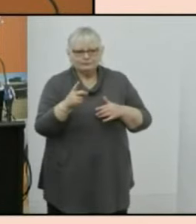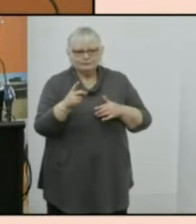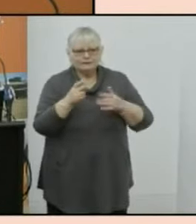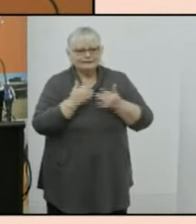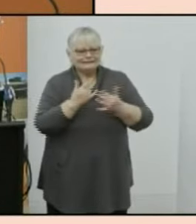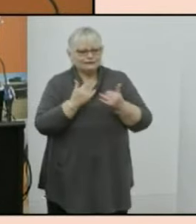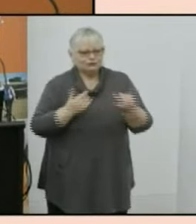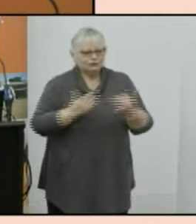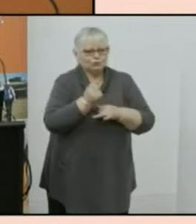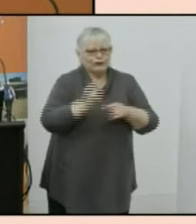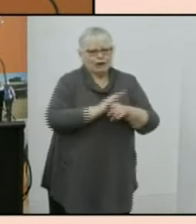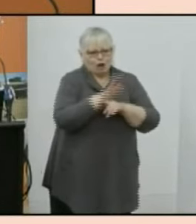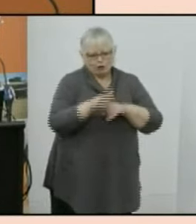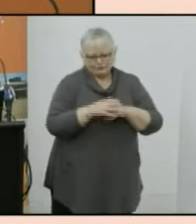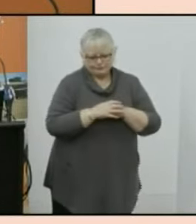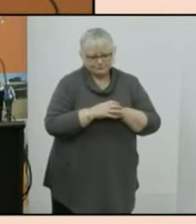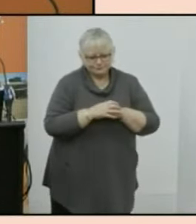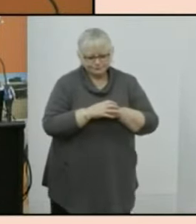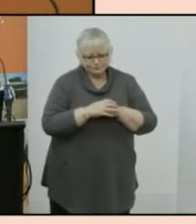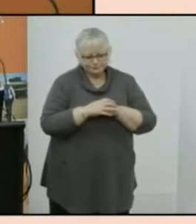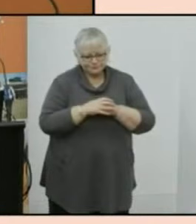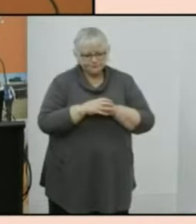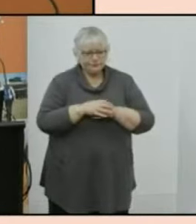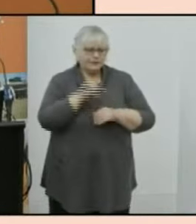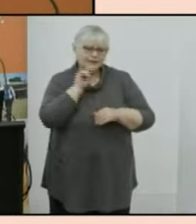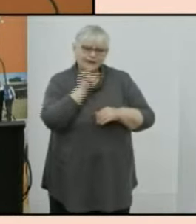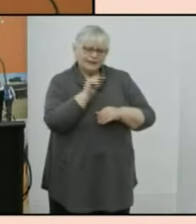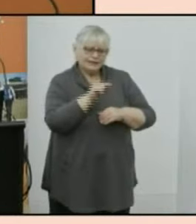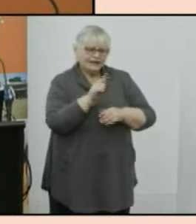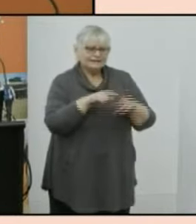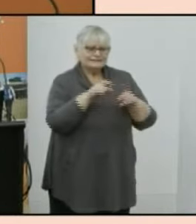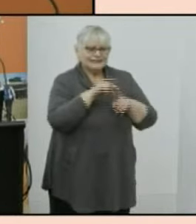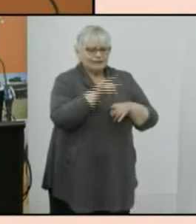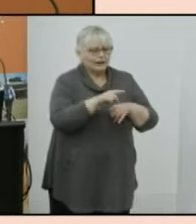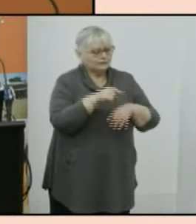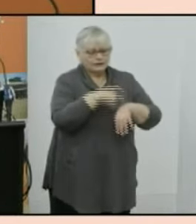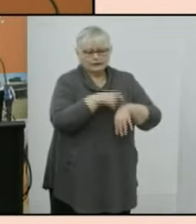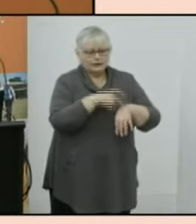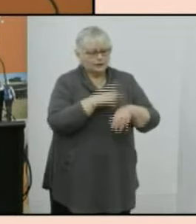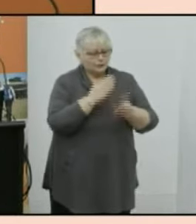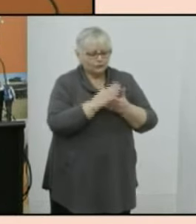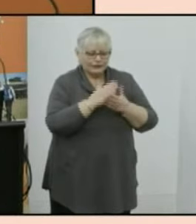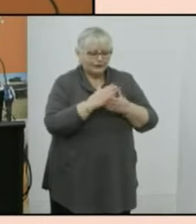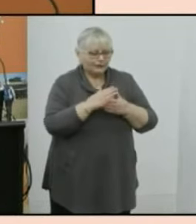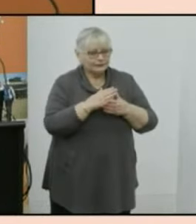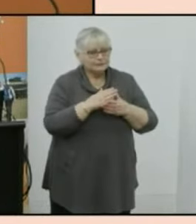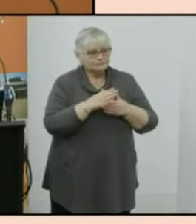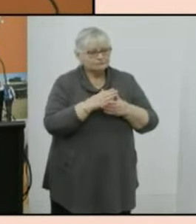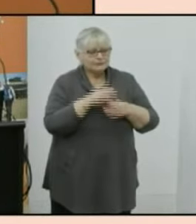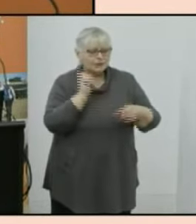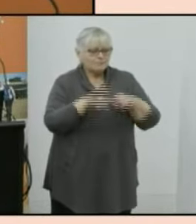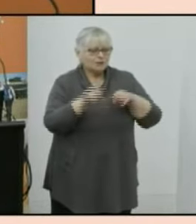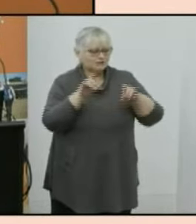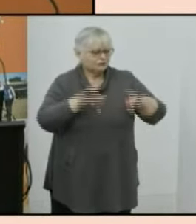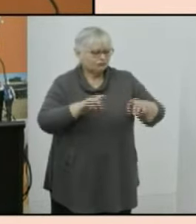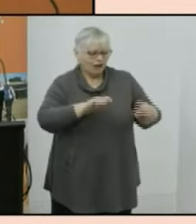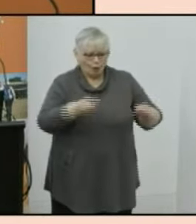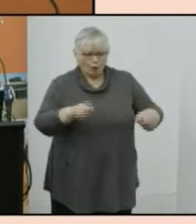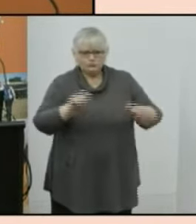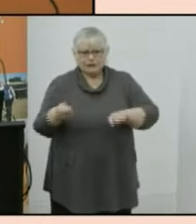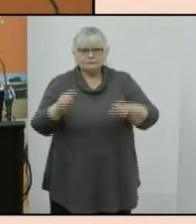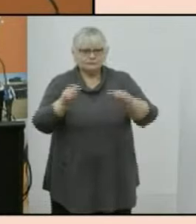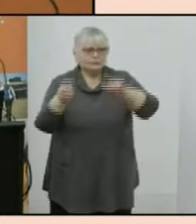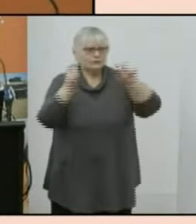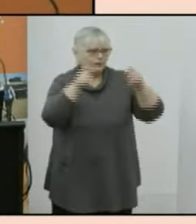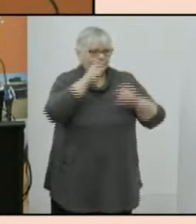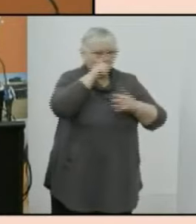19 pandemic that census was undertaken at a time when many parts of australia were in lockdown and movements